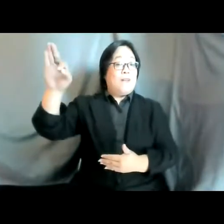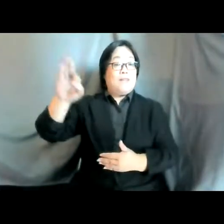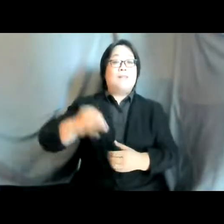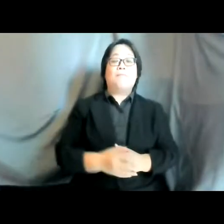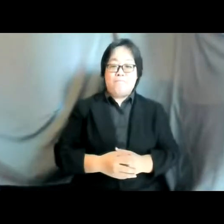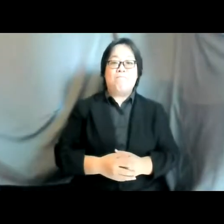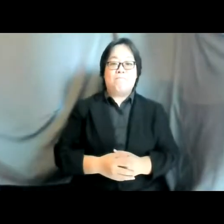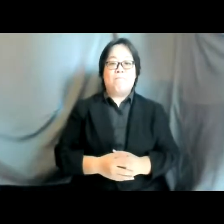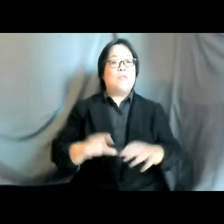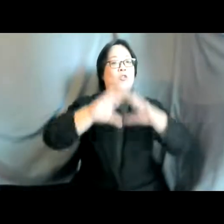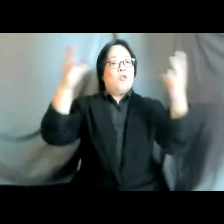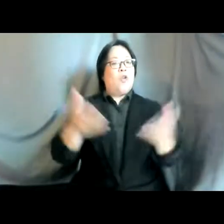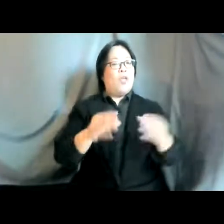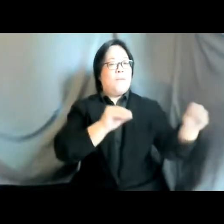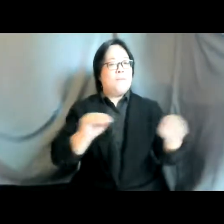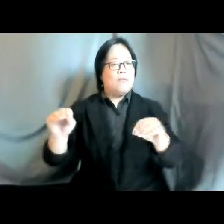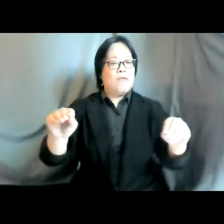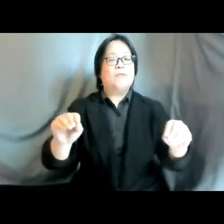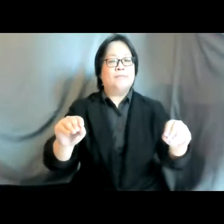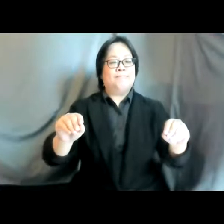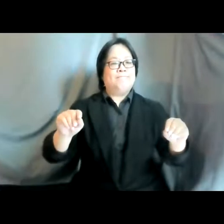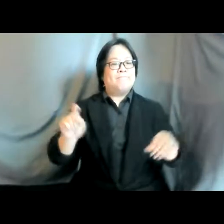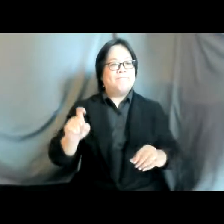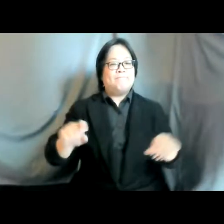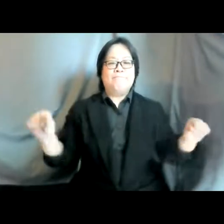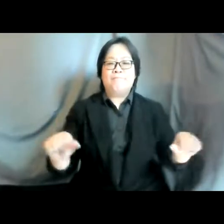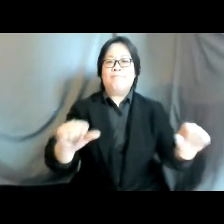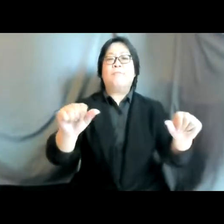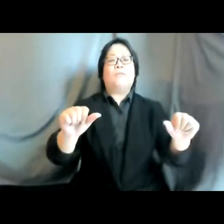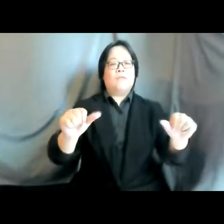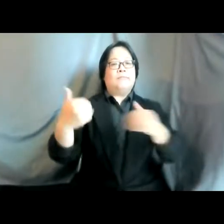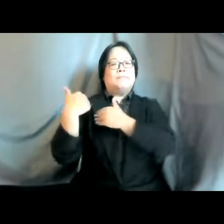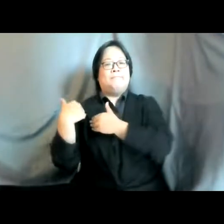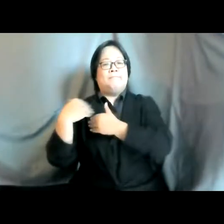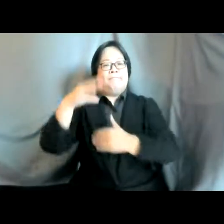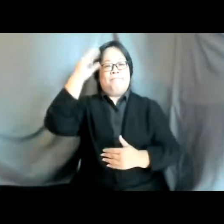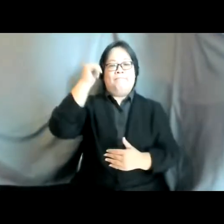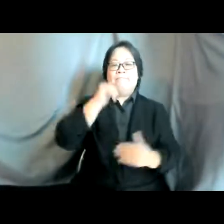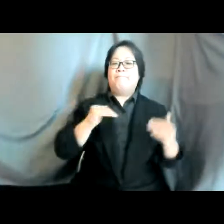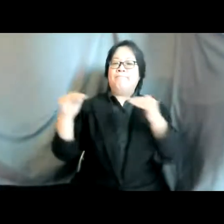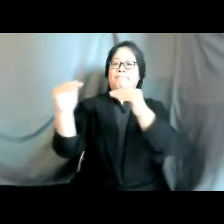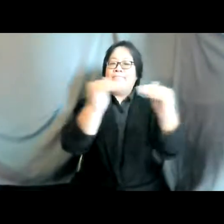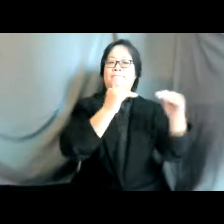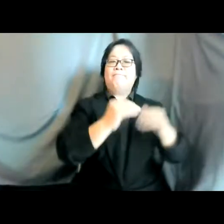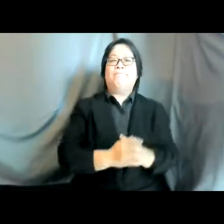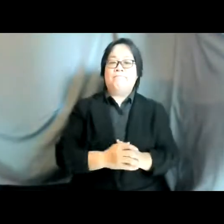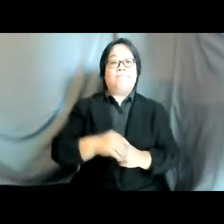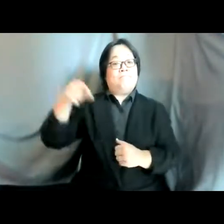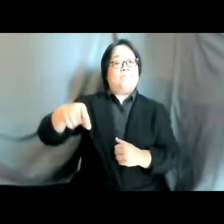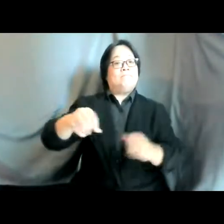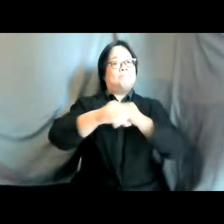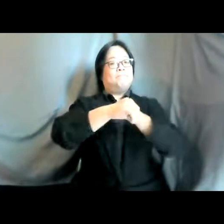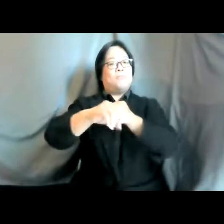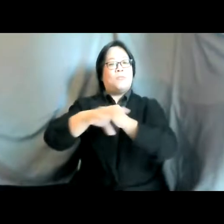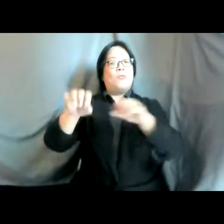the global movement for urgent action and accountability for gender equality the forum promotes systemic and